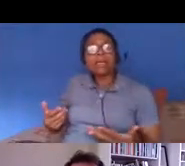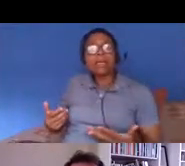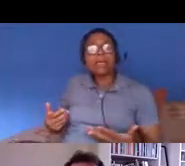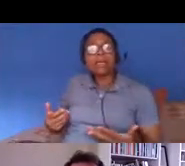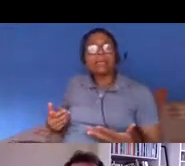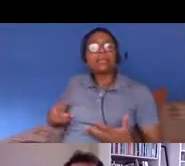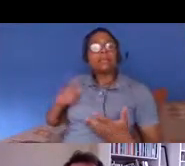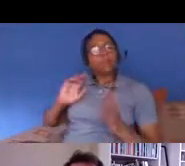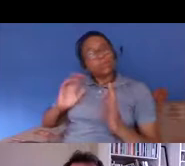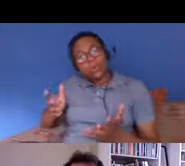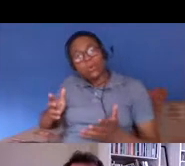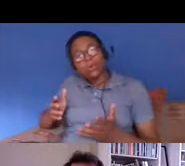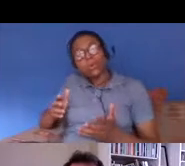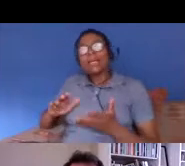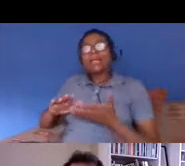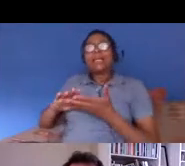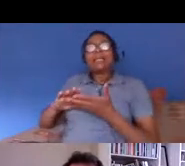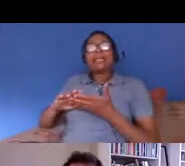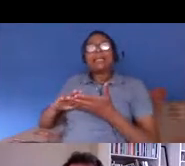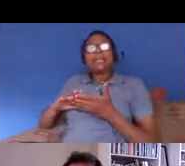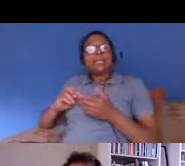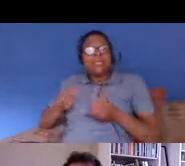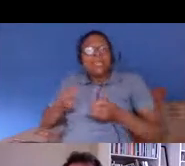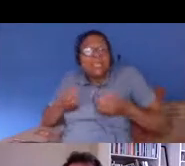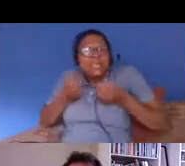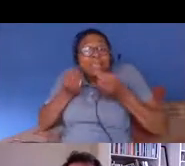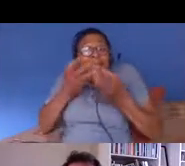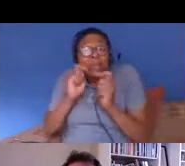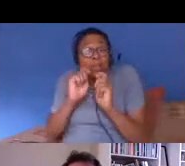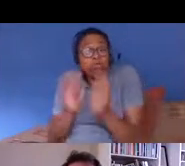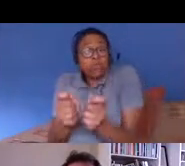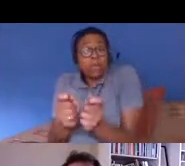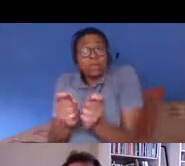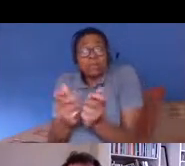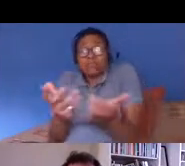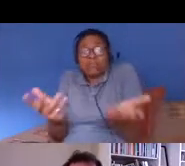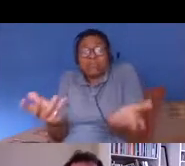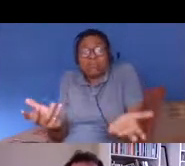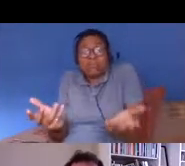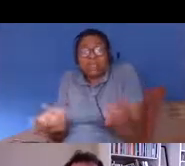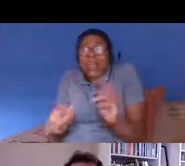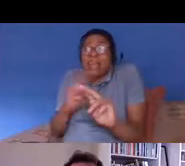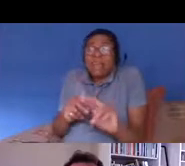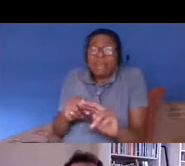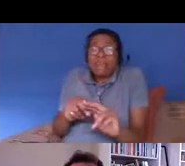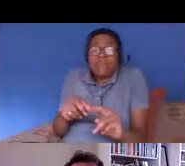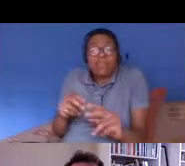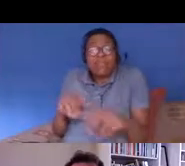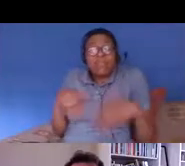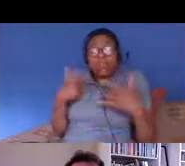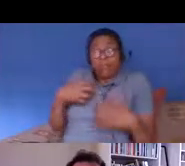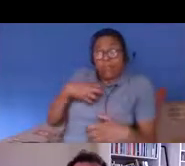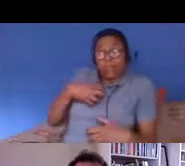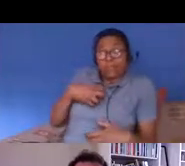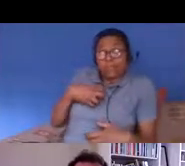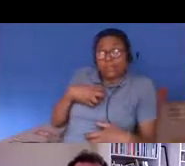available isn't actually that much help to people in this situation um if they're too afraid to to go and get that treatment